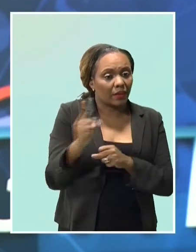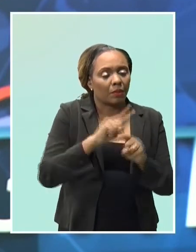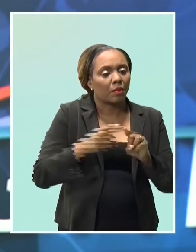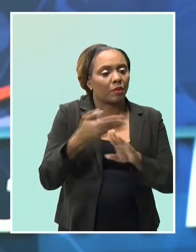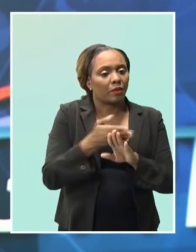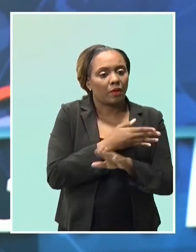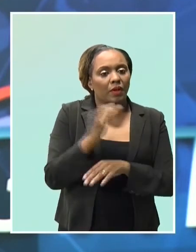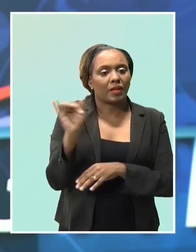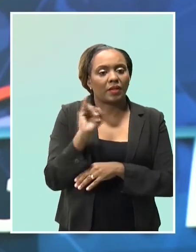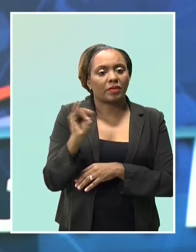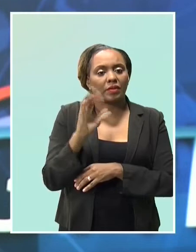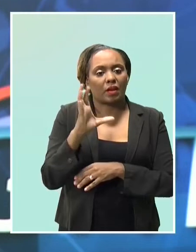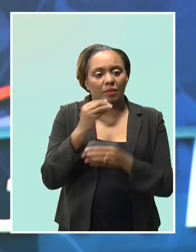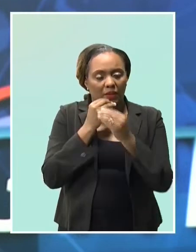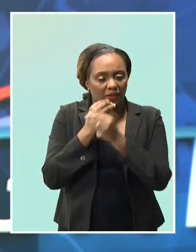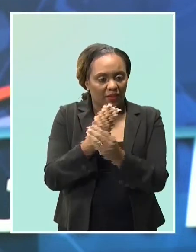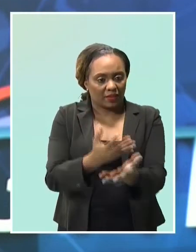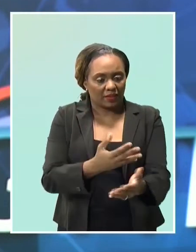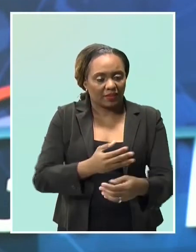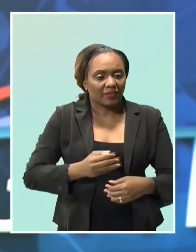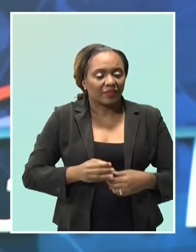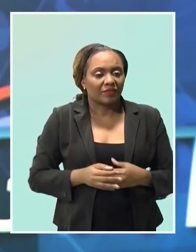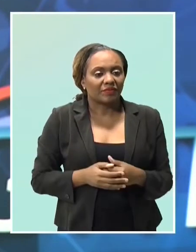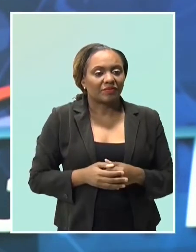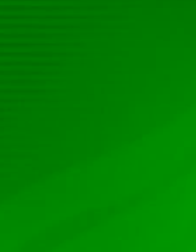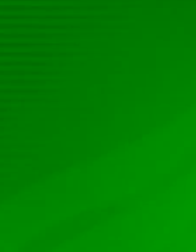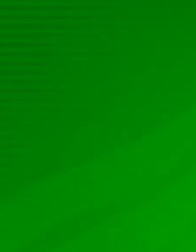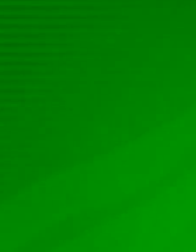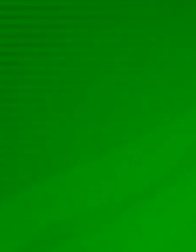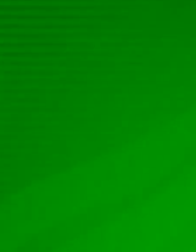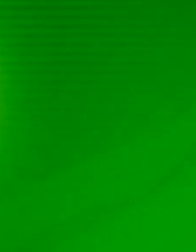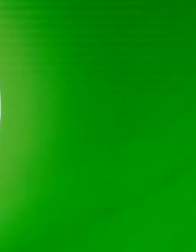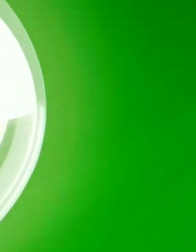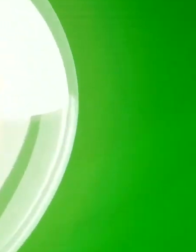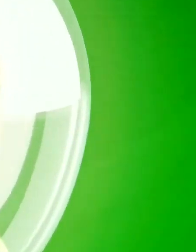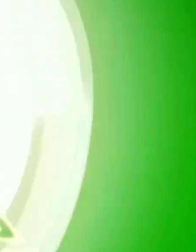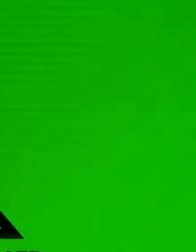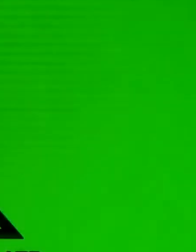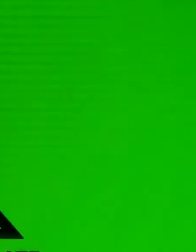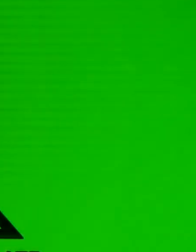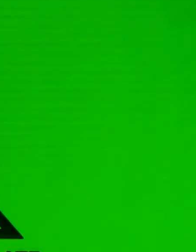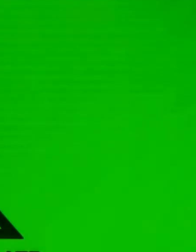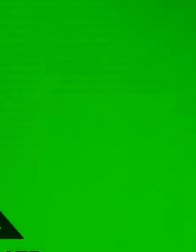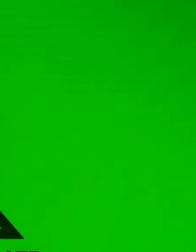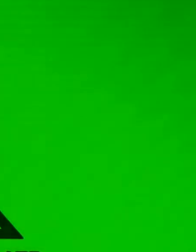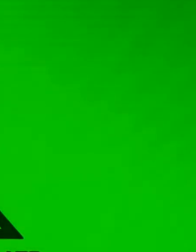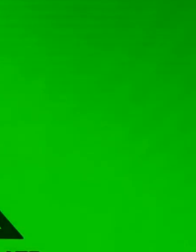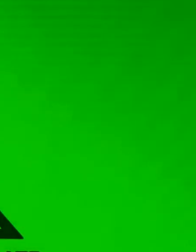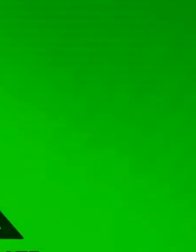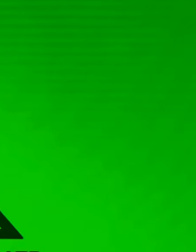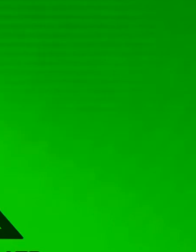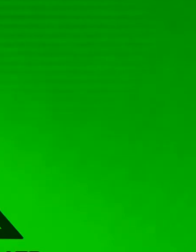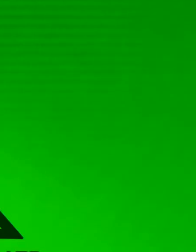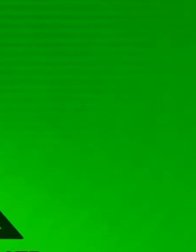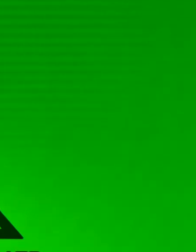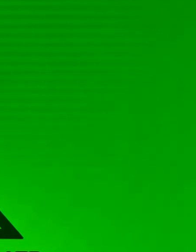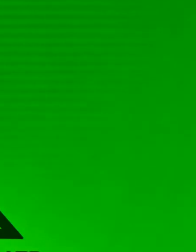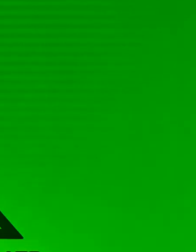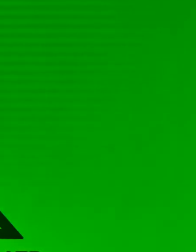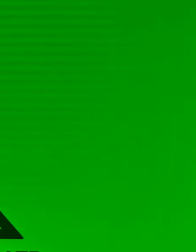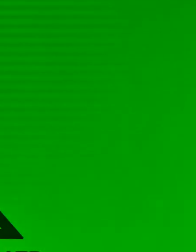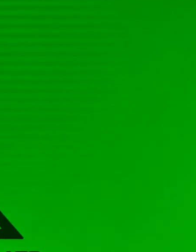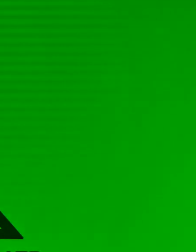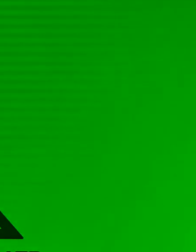this tip from Cooperators General Insurance. This tip of the day is brought to you by Cooperators General Insurance Company Limited.